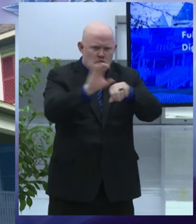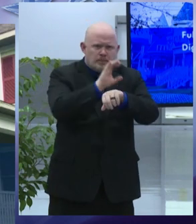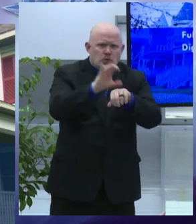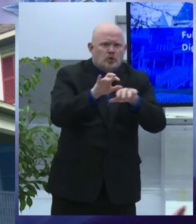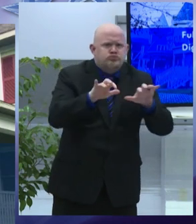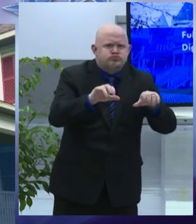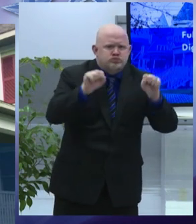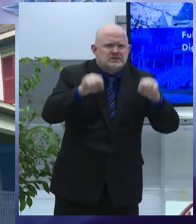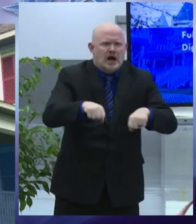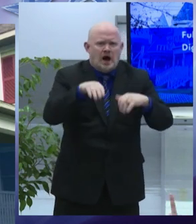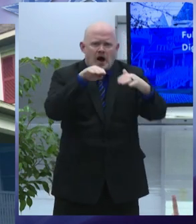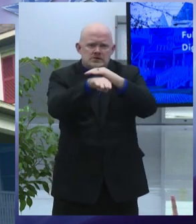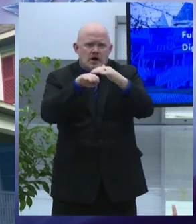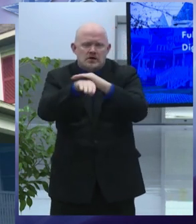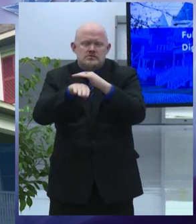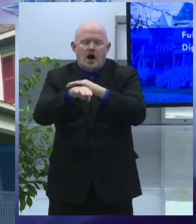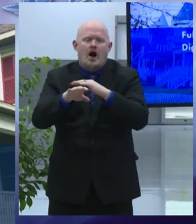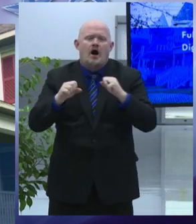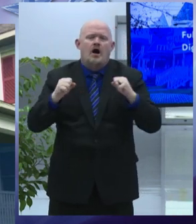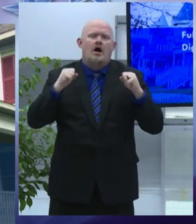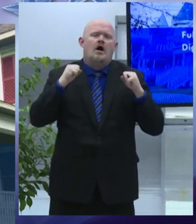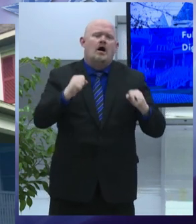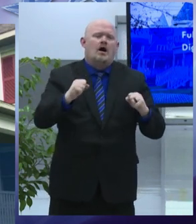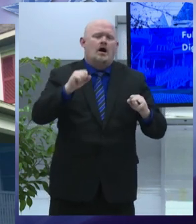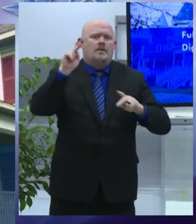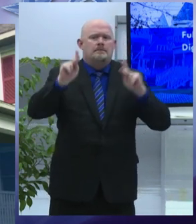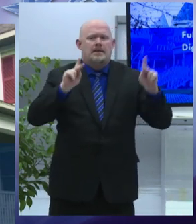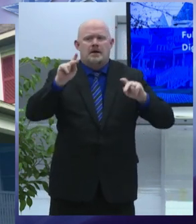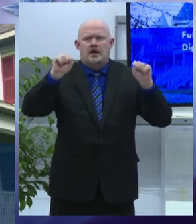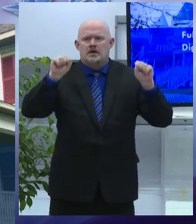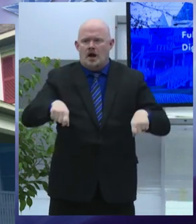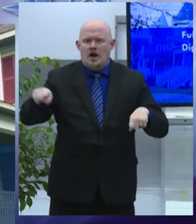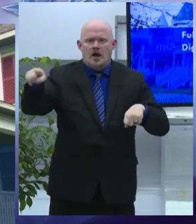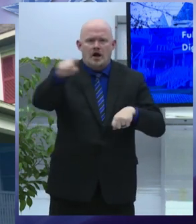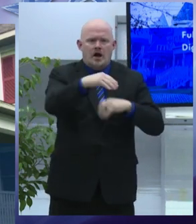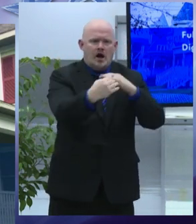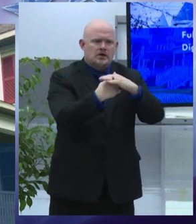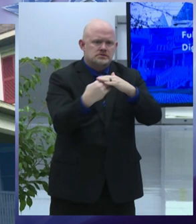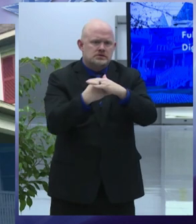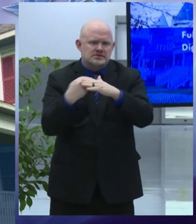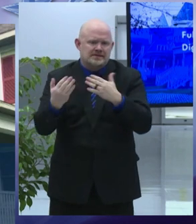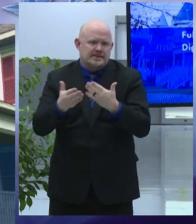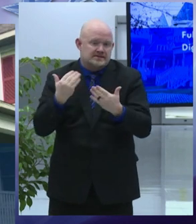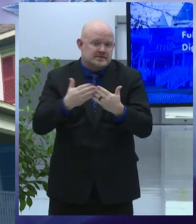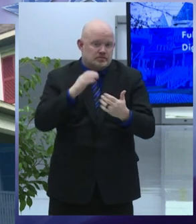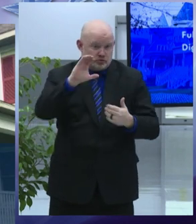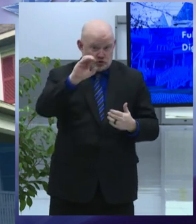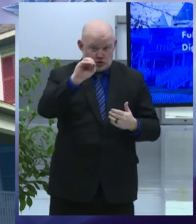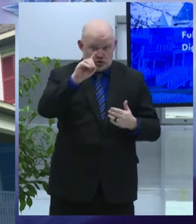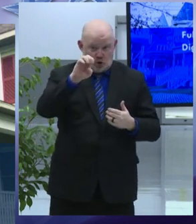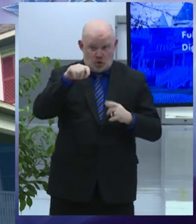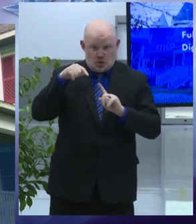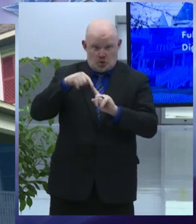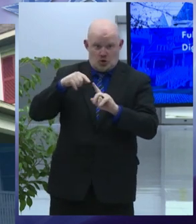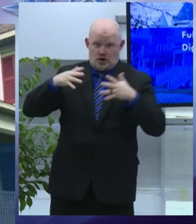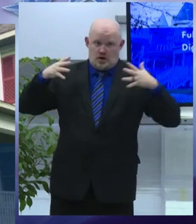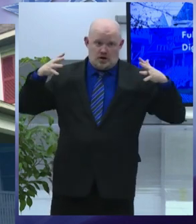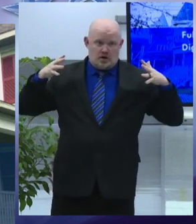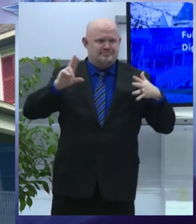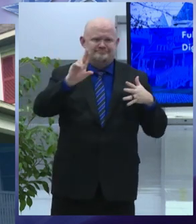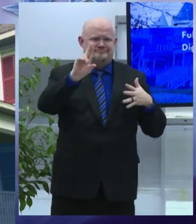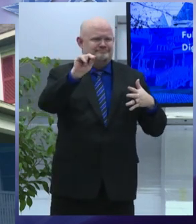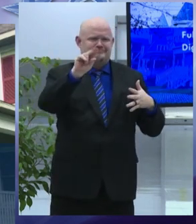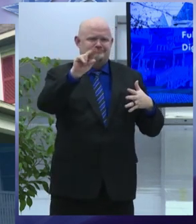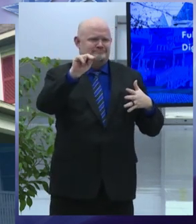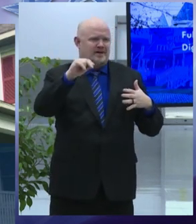our codes team does not work alone in the fight against bad property owners in 2021 we formalized our multi